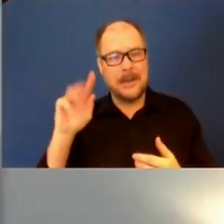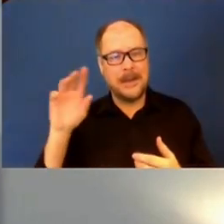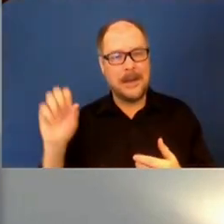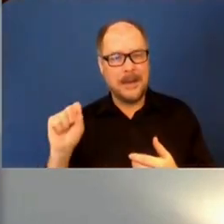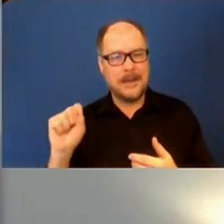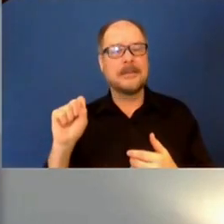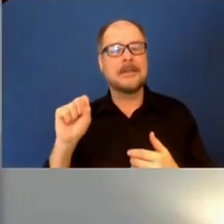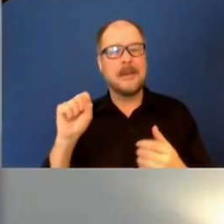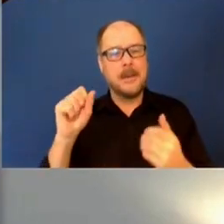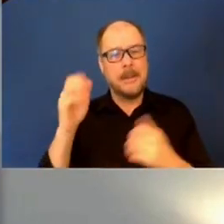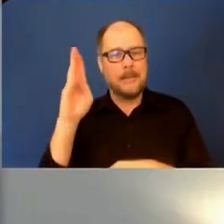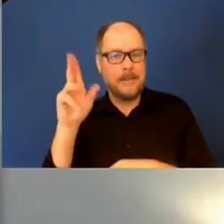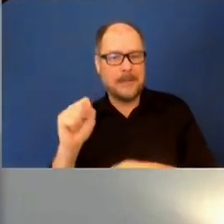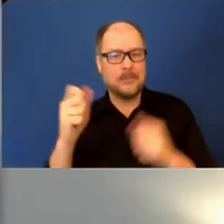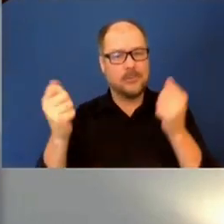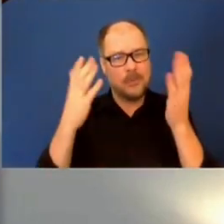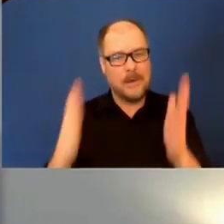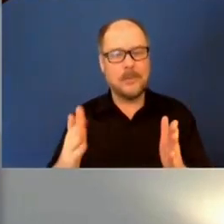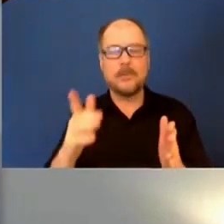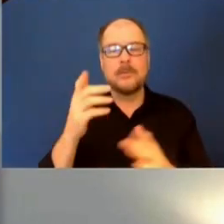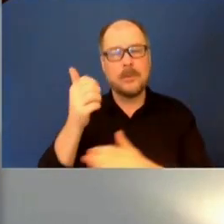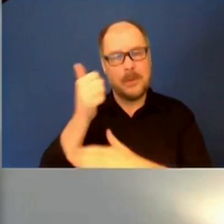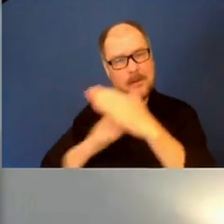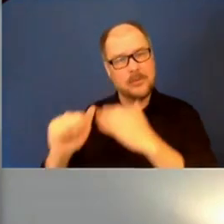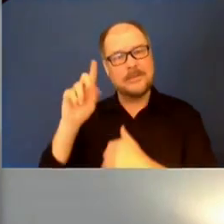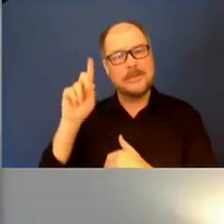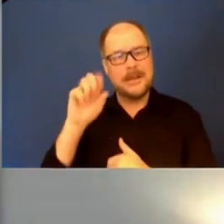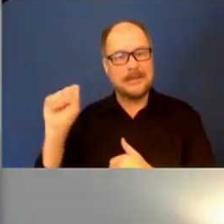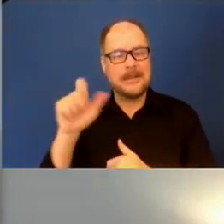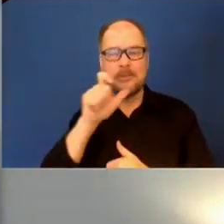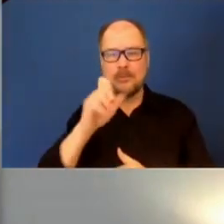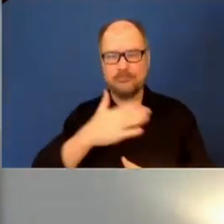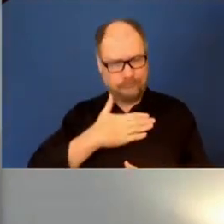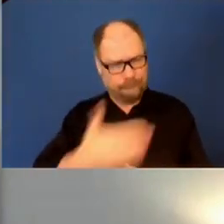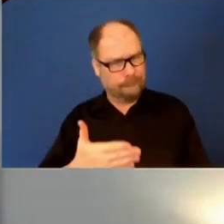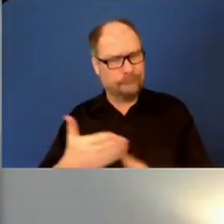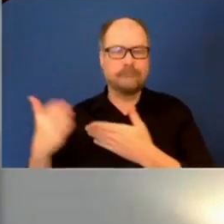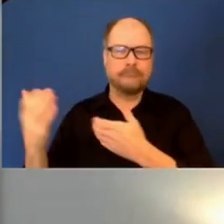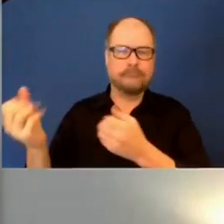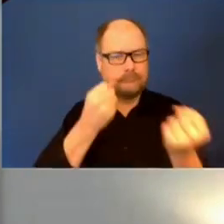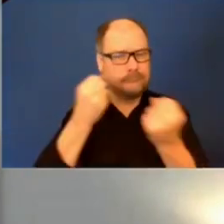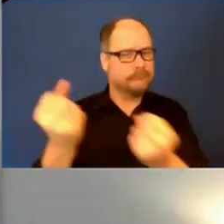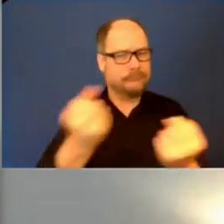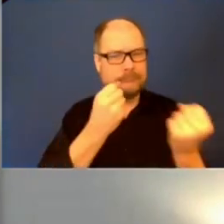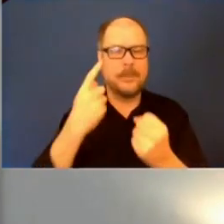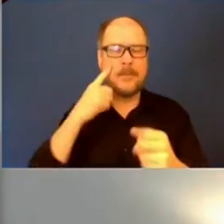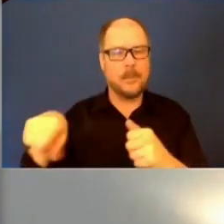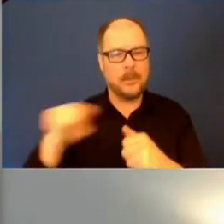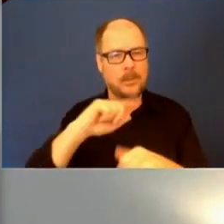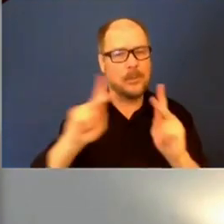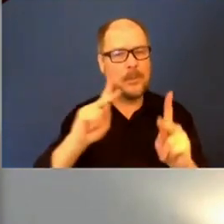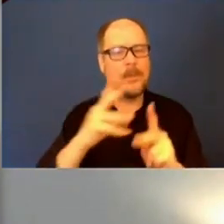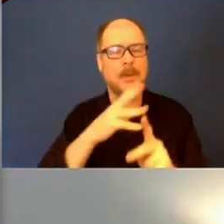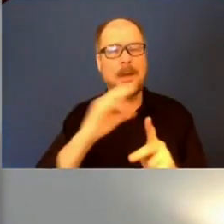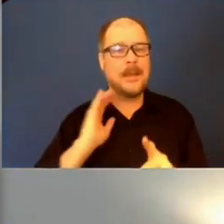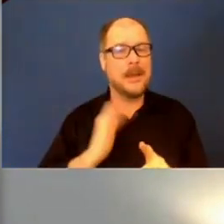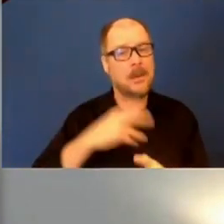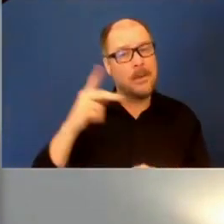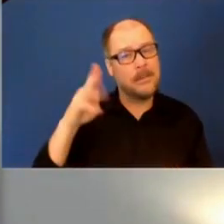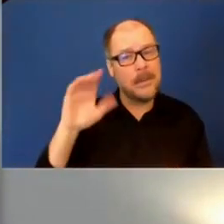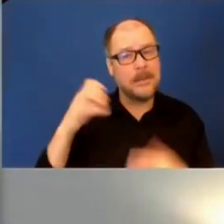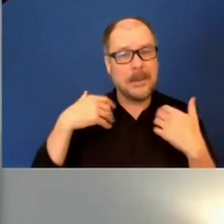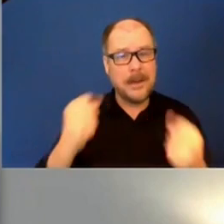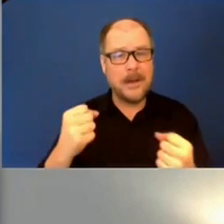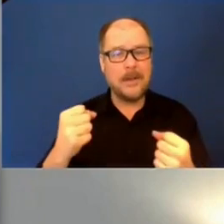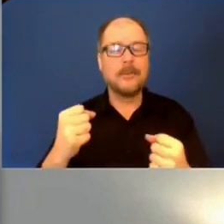Social Services who continue to provide transportation services, and the employees from community support services and public health who are staffing the